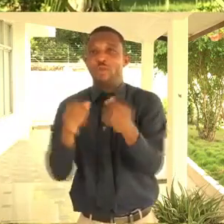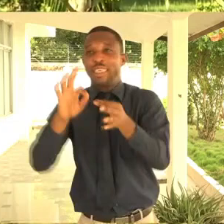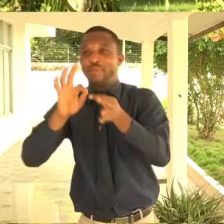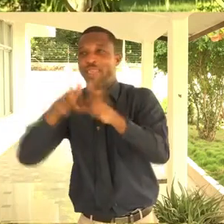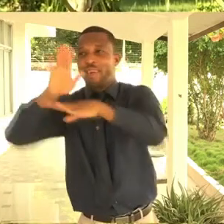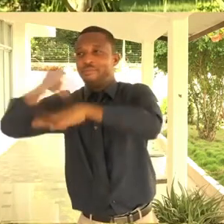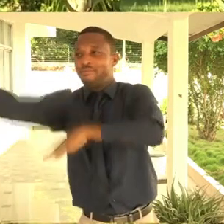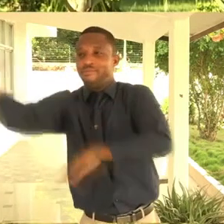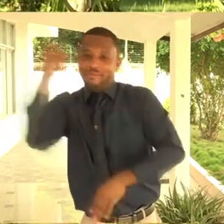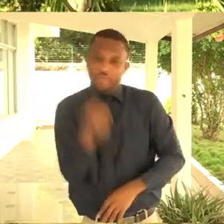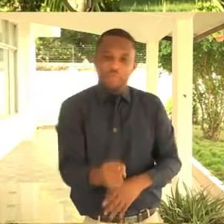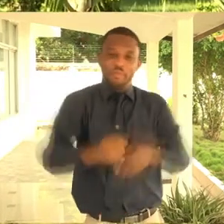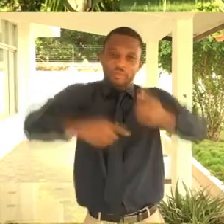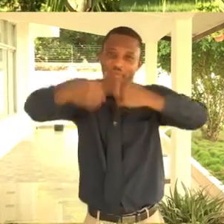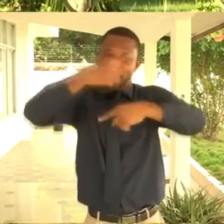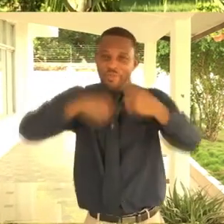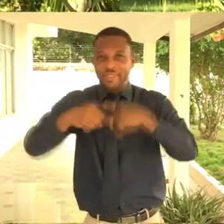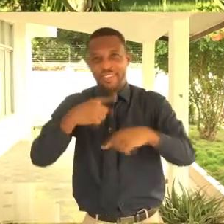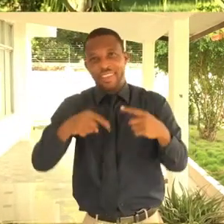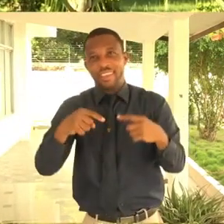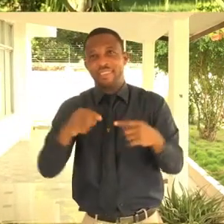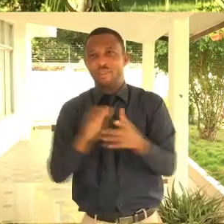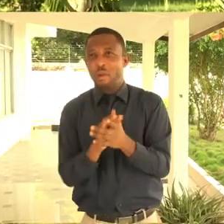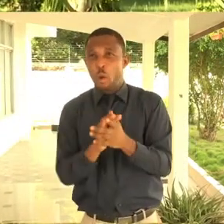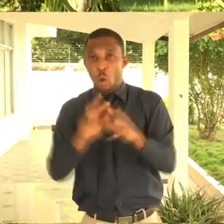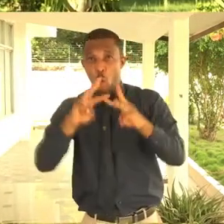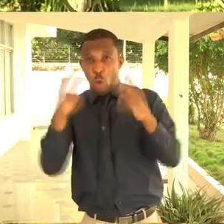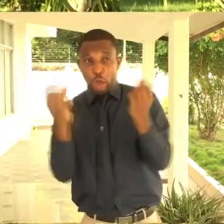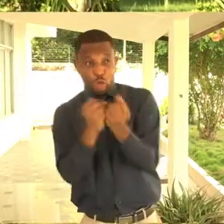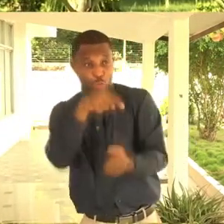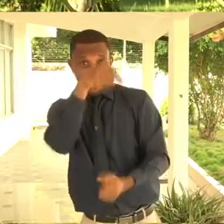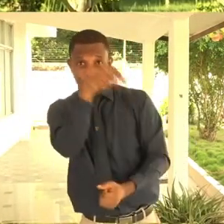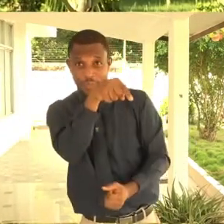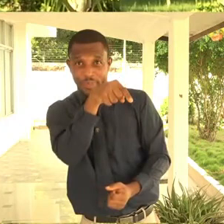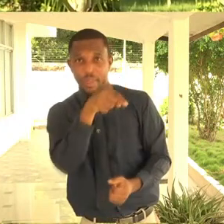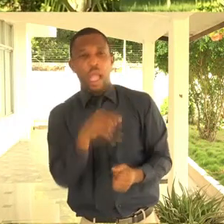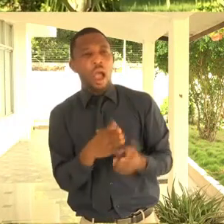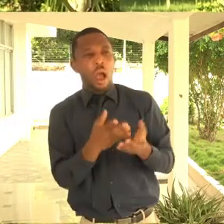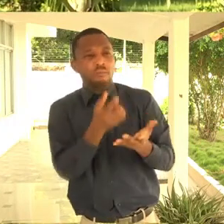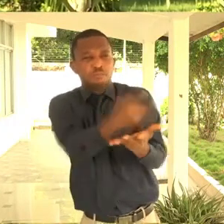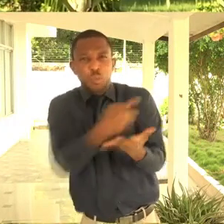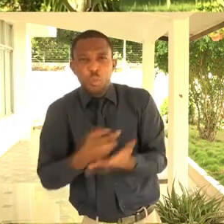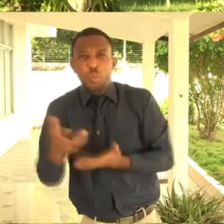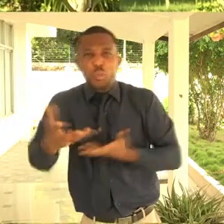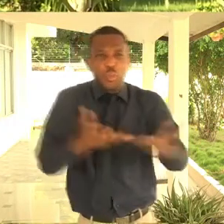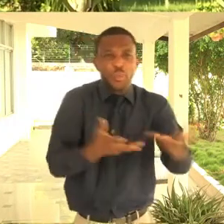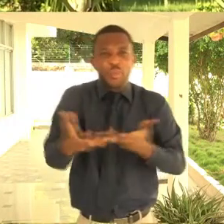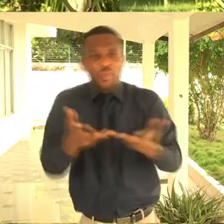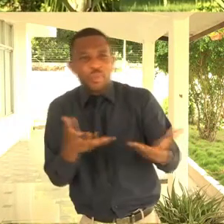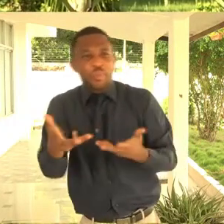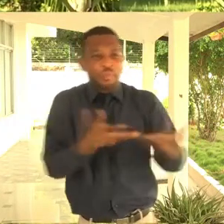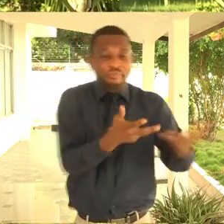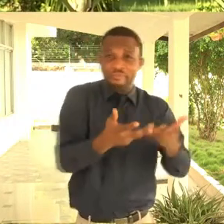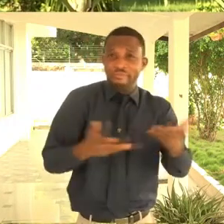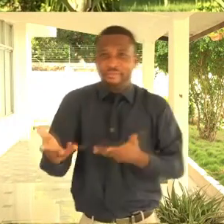So after that particular press, um, that particular, um, workshop, we, I was